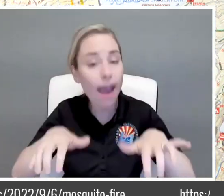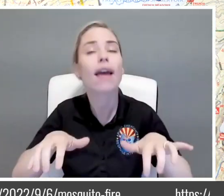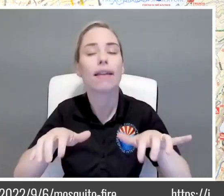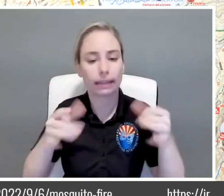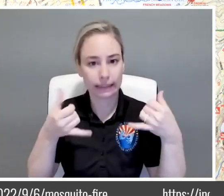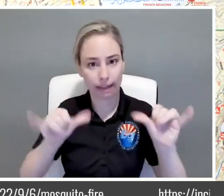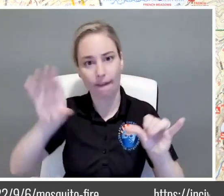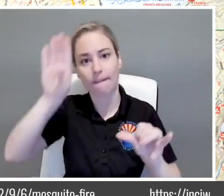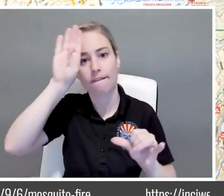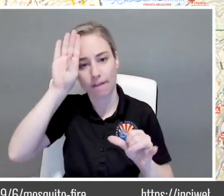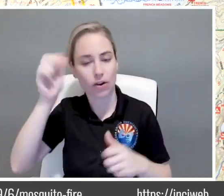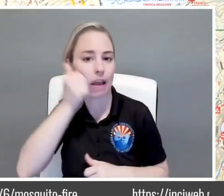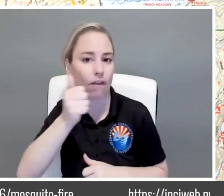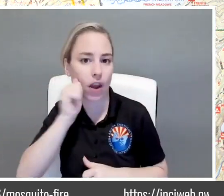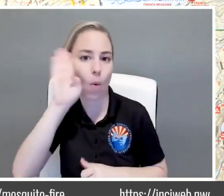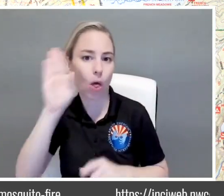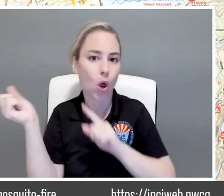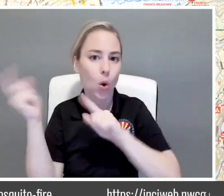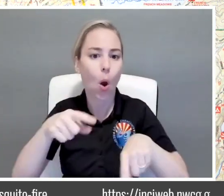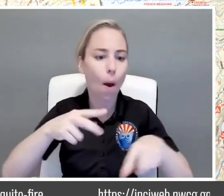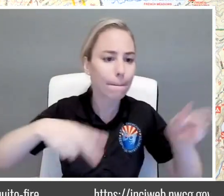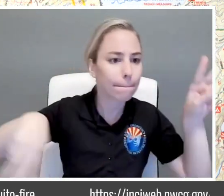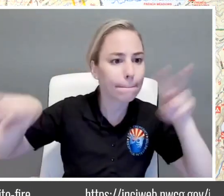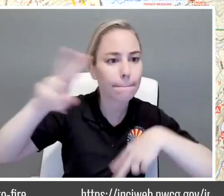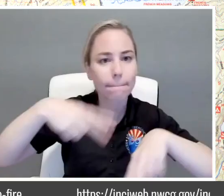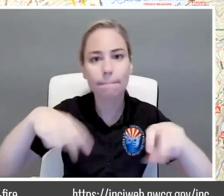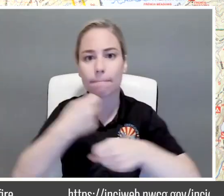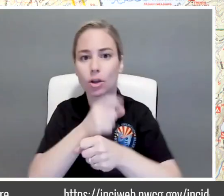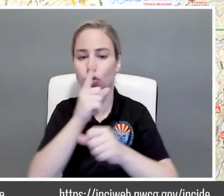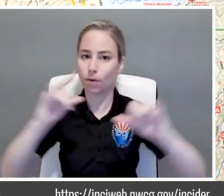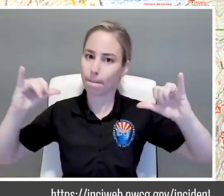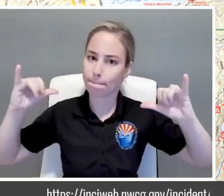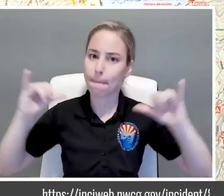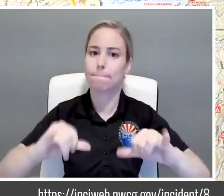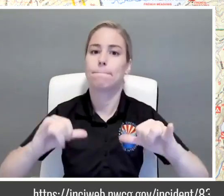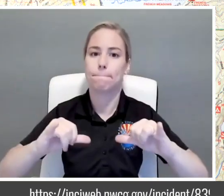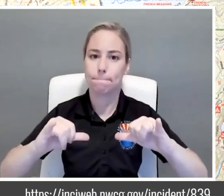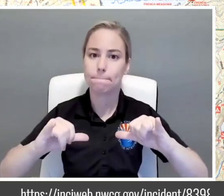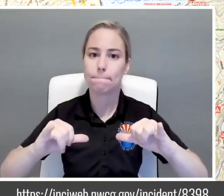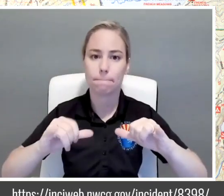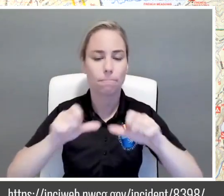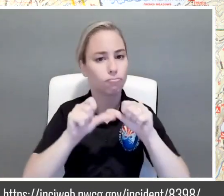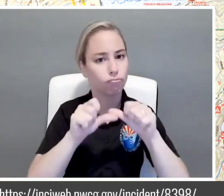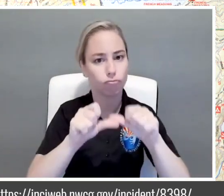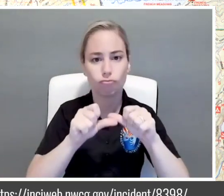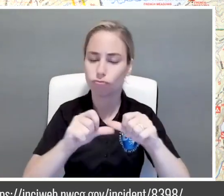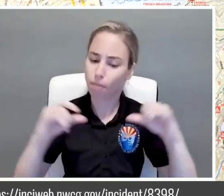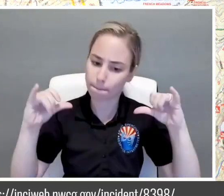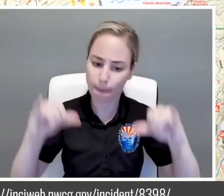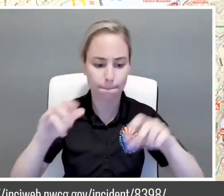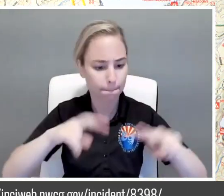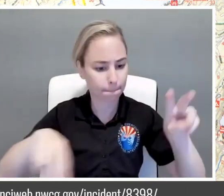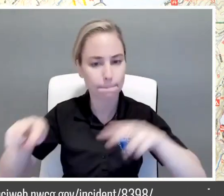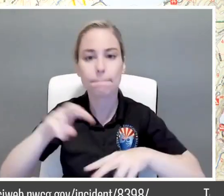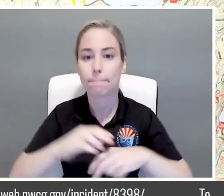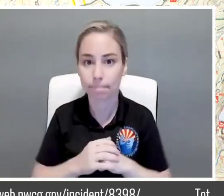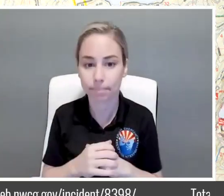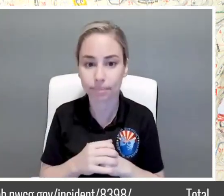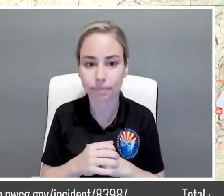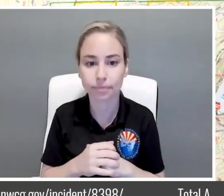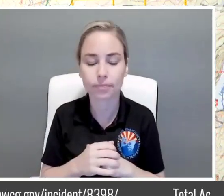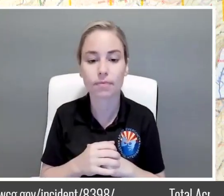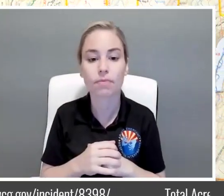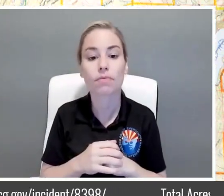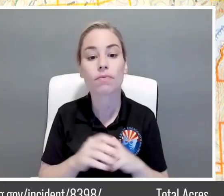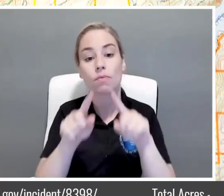out here every day making sure that everything stays put mopping up continuously down around into where we're